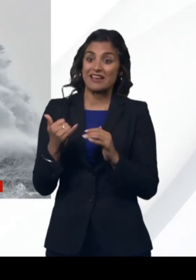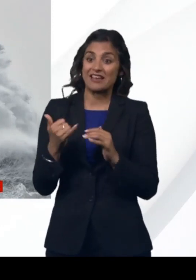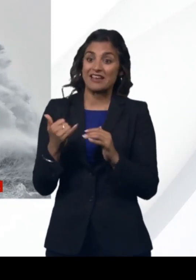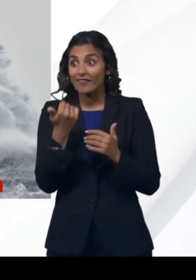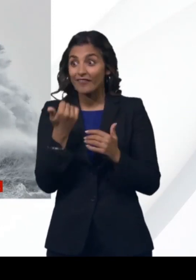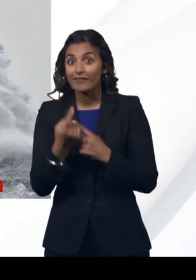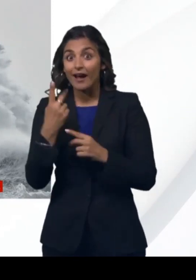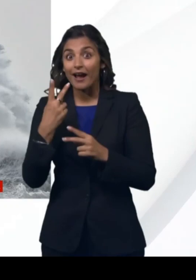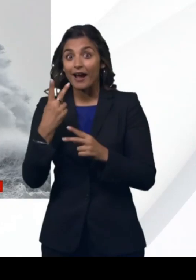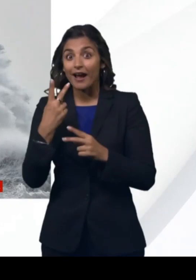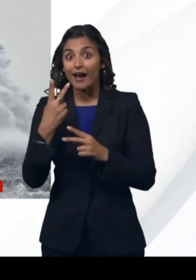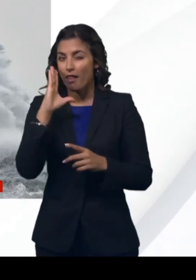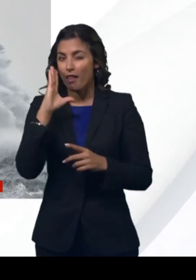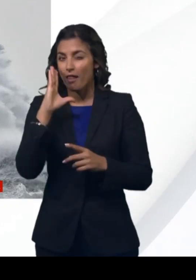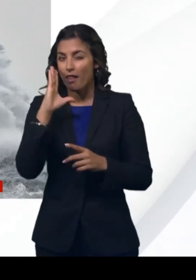updated when the best of those possibilities will be.